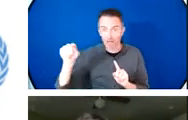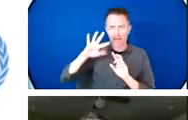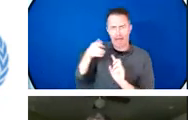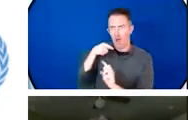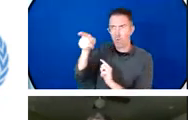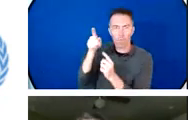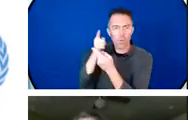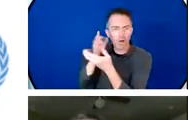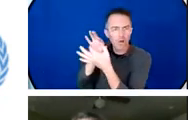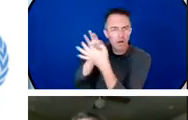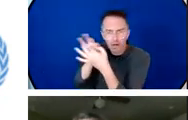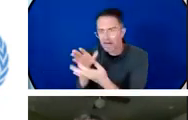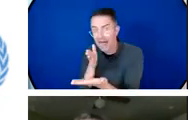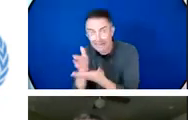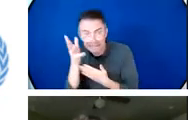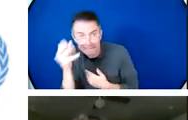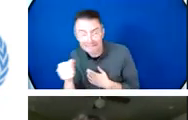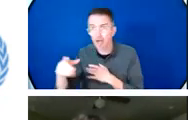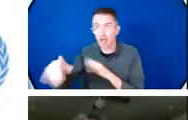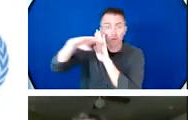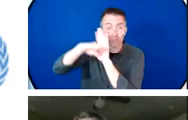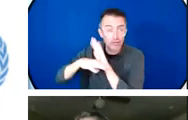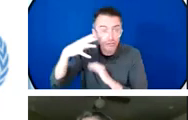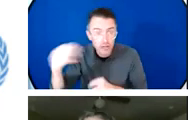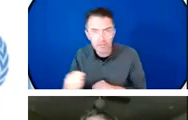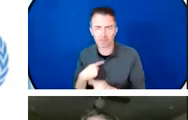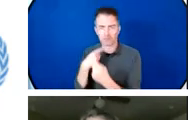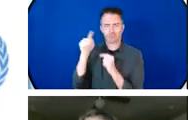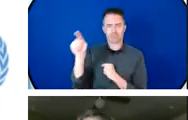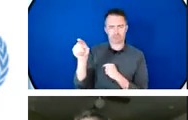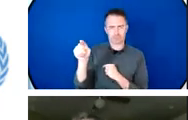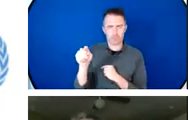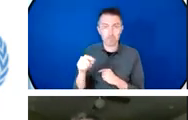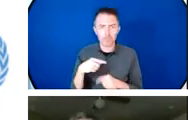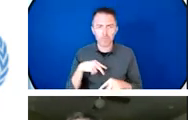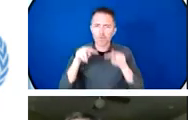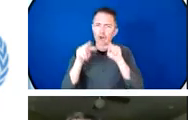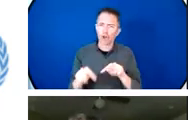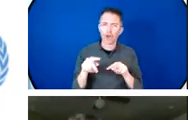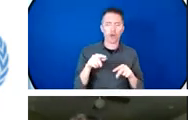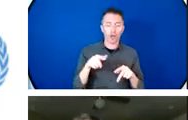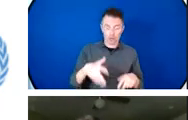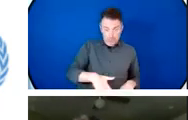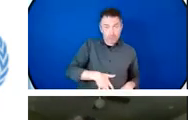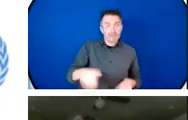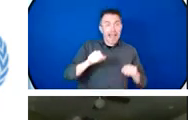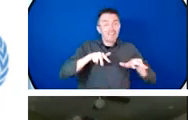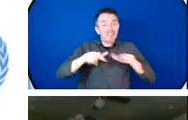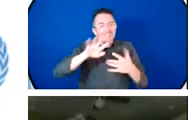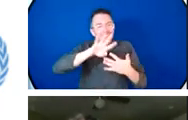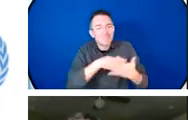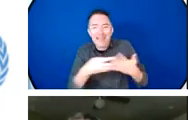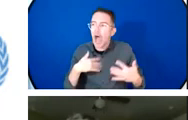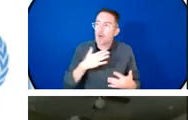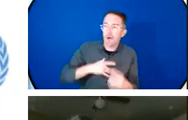and gender in with environment and climate change acting on the links between SRHR and climate change